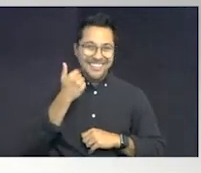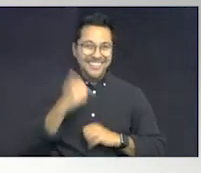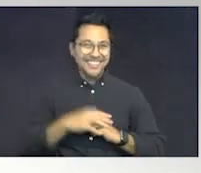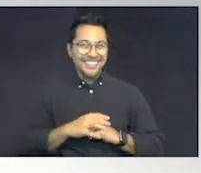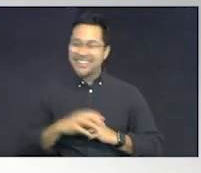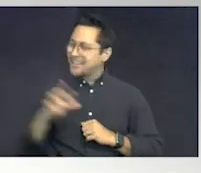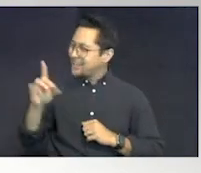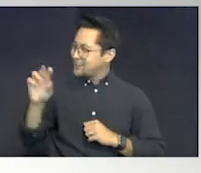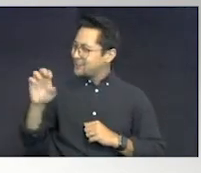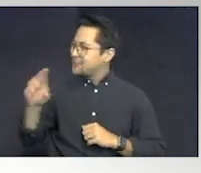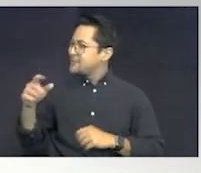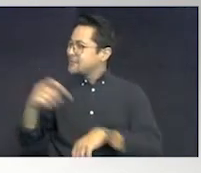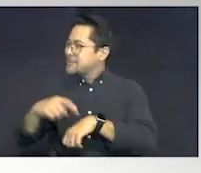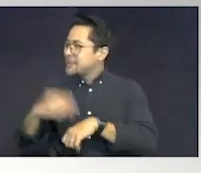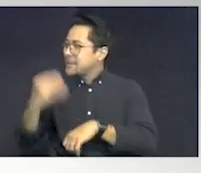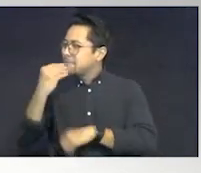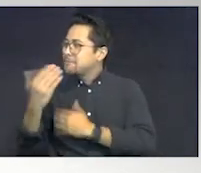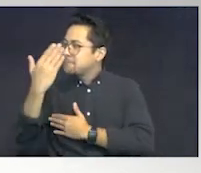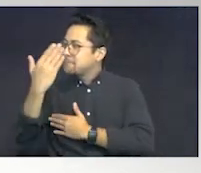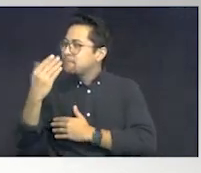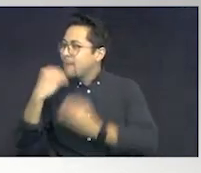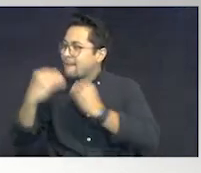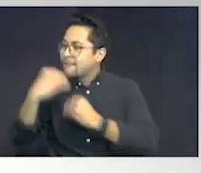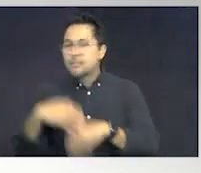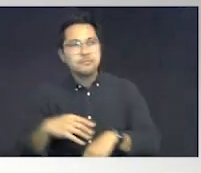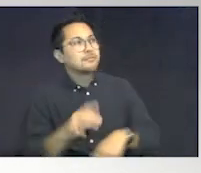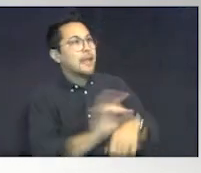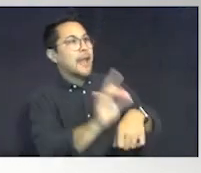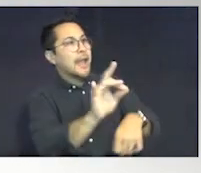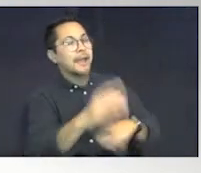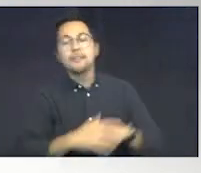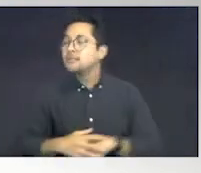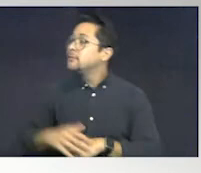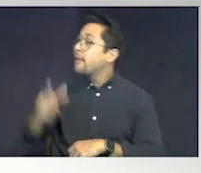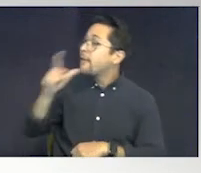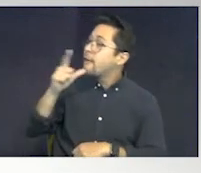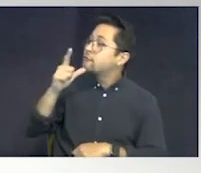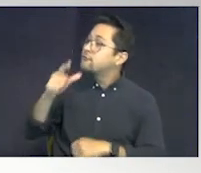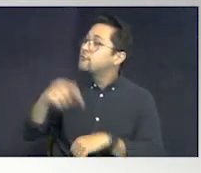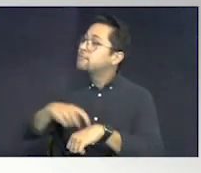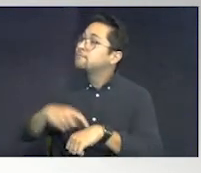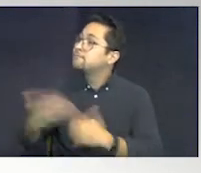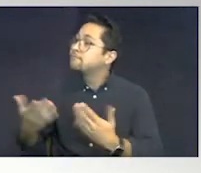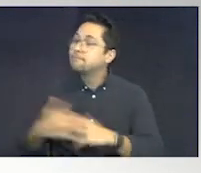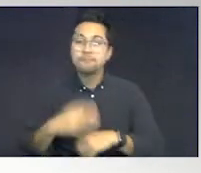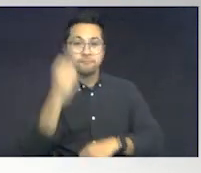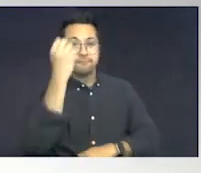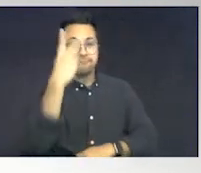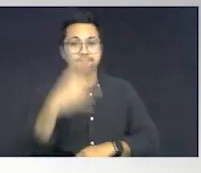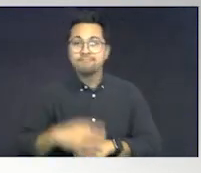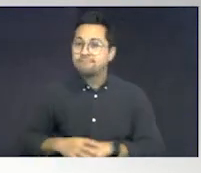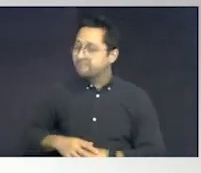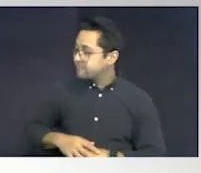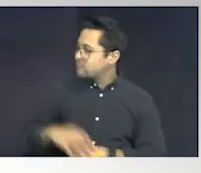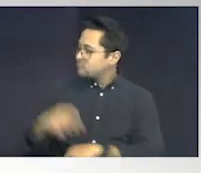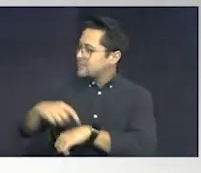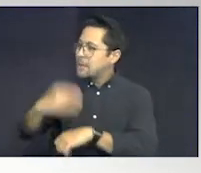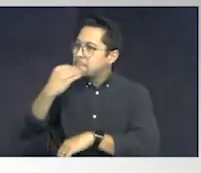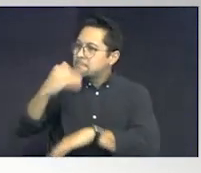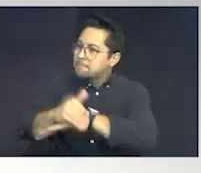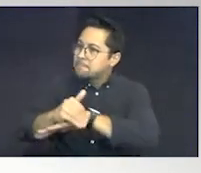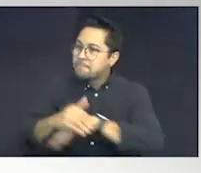Drew, what time do we eat breakfast? Eight. What time do we eat lunch? Twelve. What time do we eat dinner?